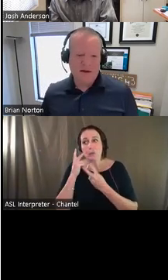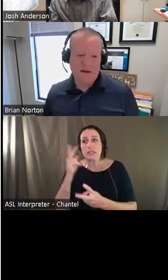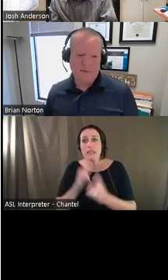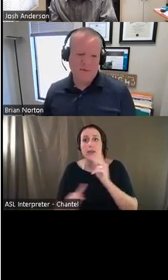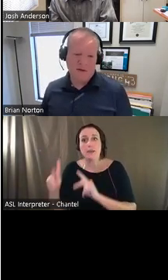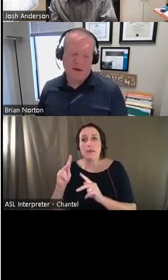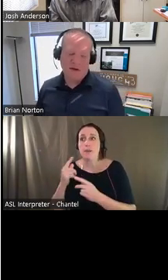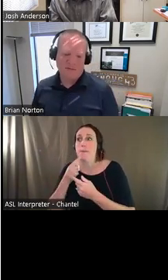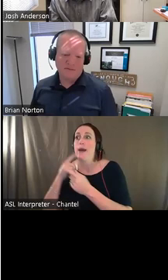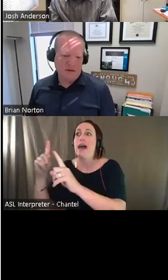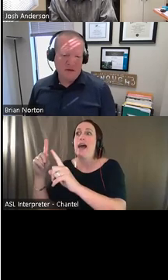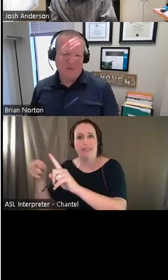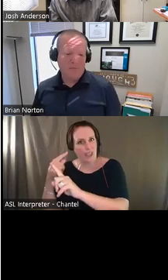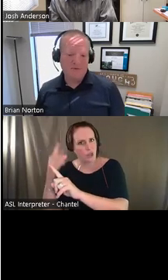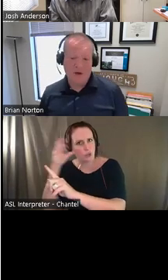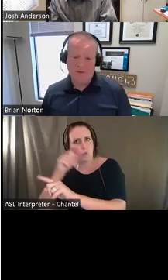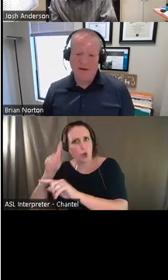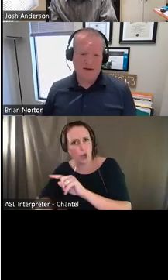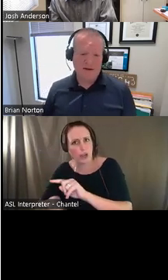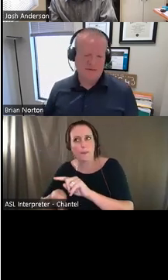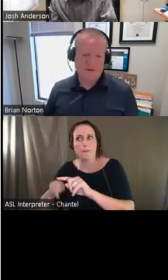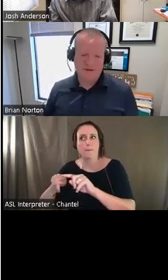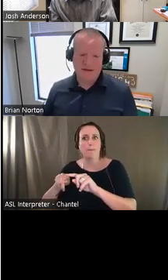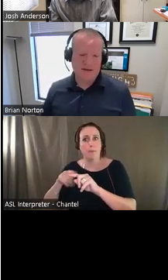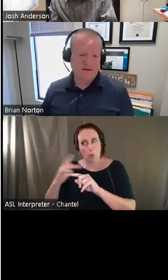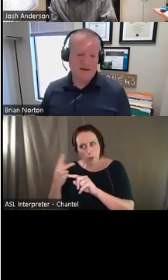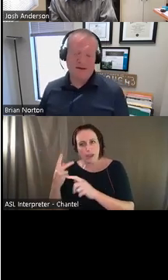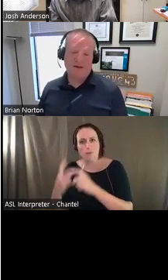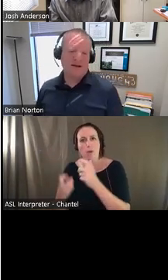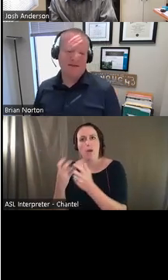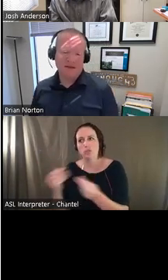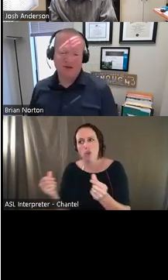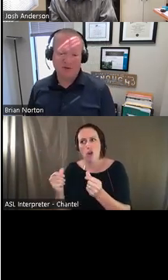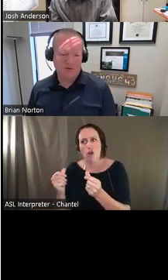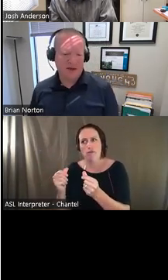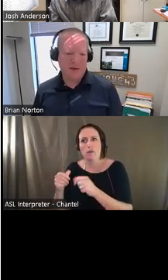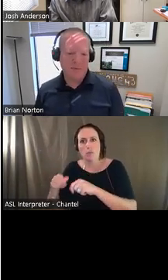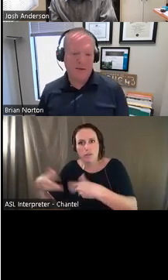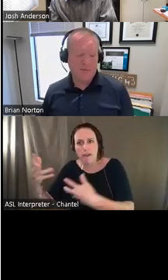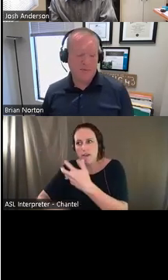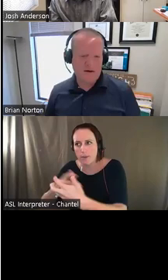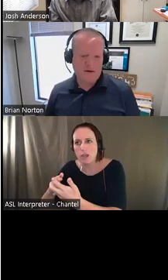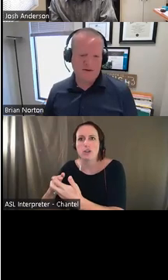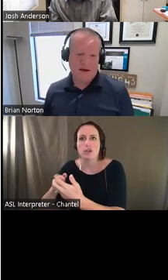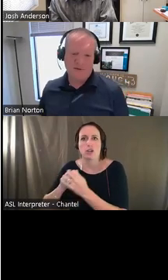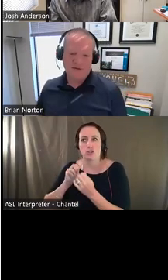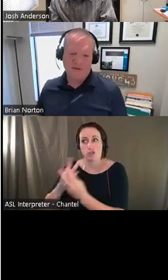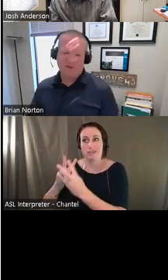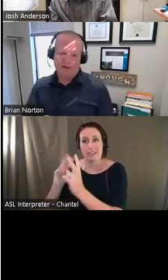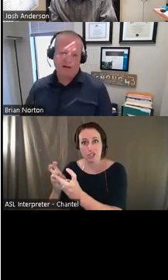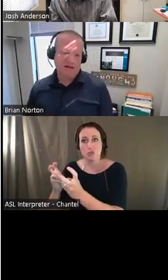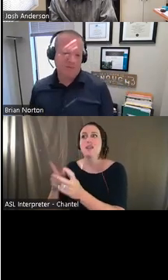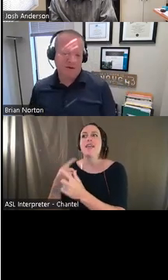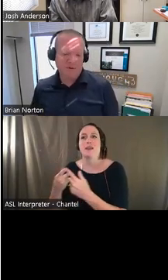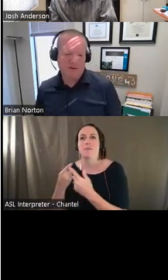and really kind of problem solving and fixing and addressing issues that come up all the time. And so